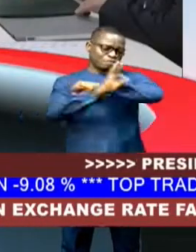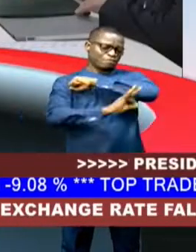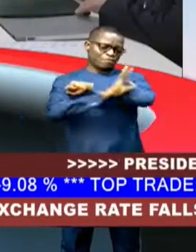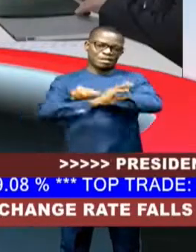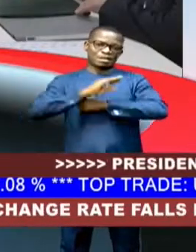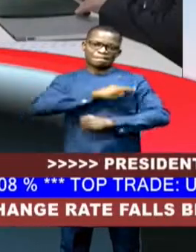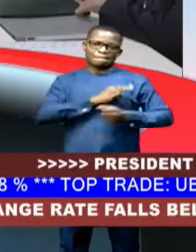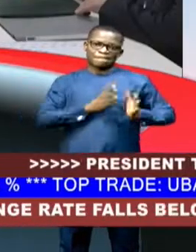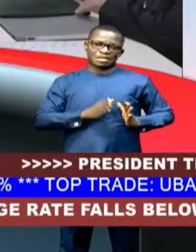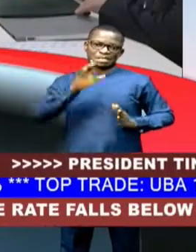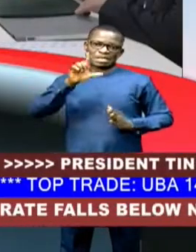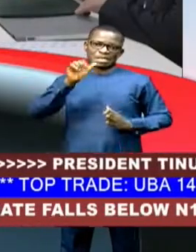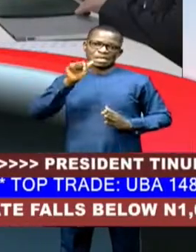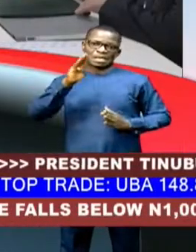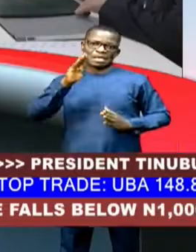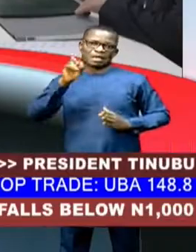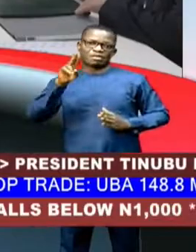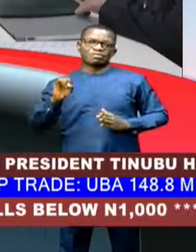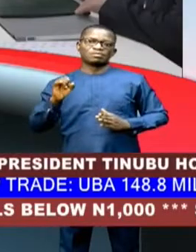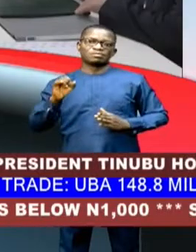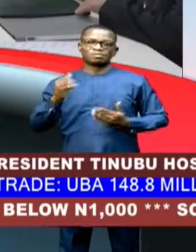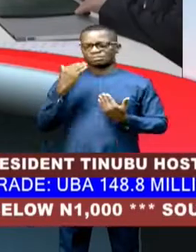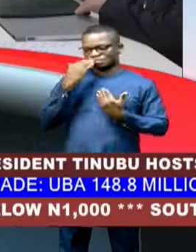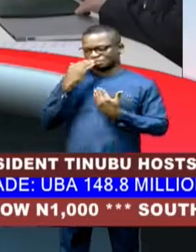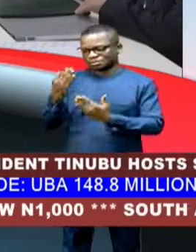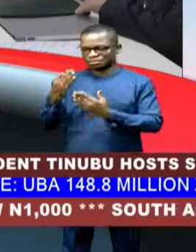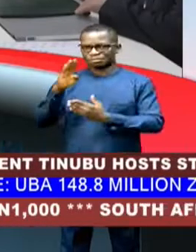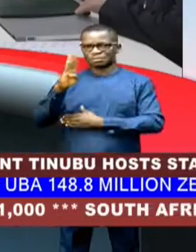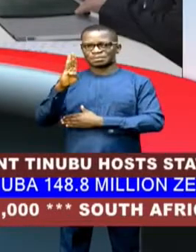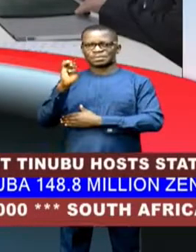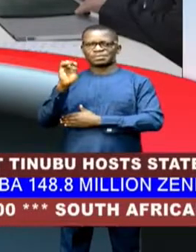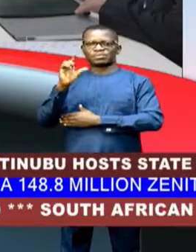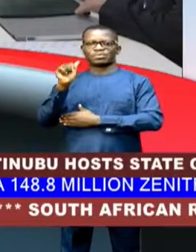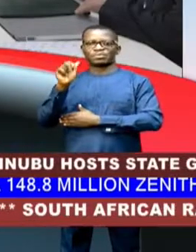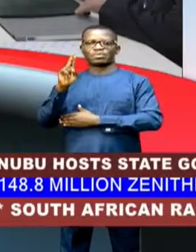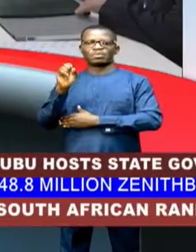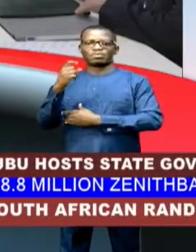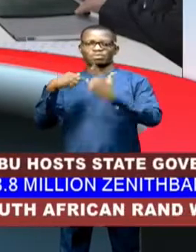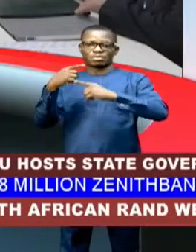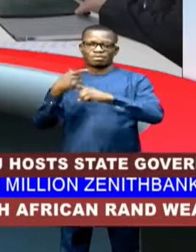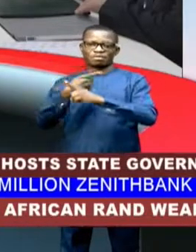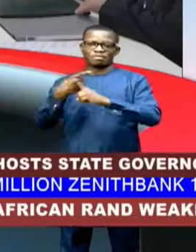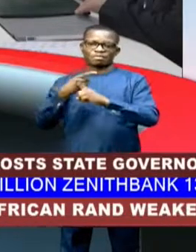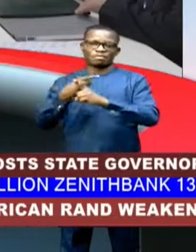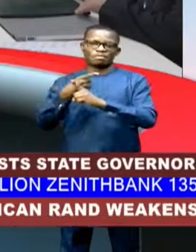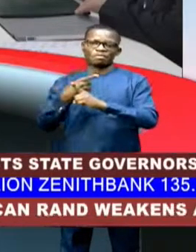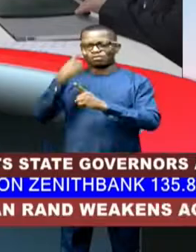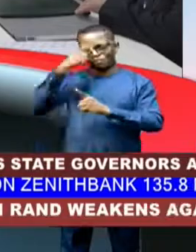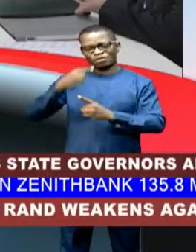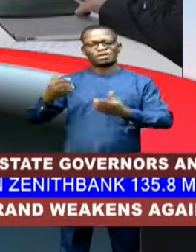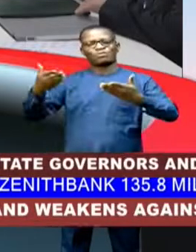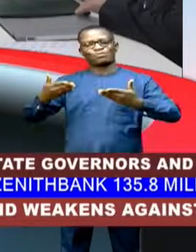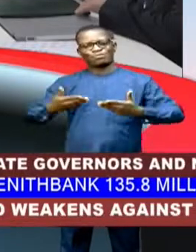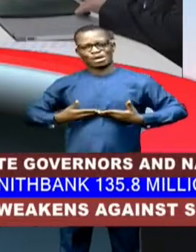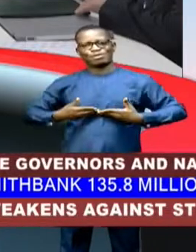Segeri Lavrov, has thanked his Belarusian counterpart, Sergei Alenik, for his hospitality on behalf of